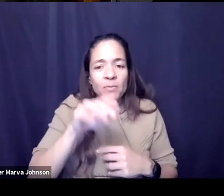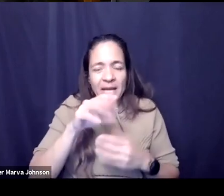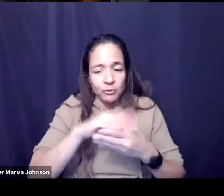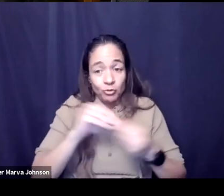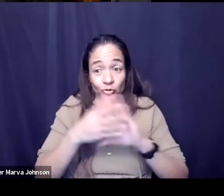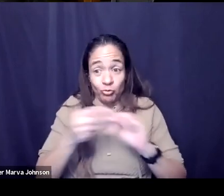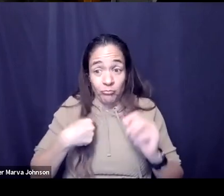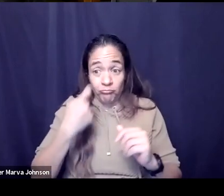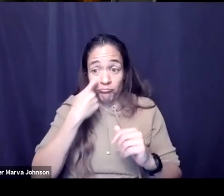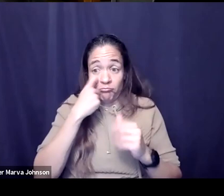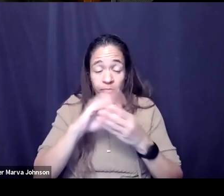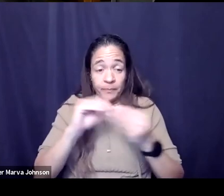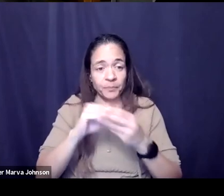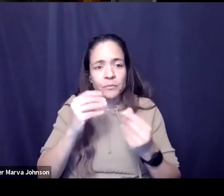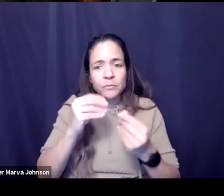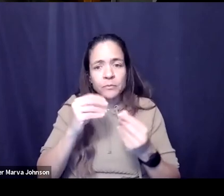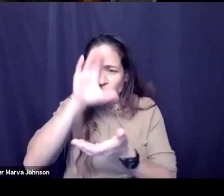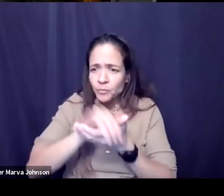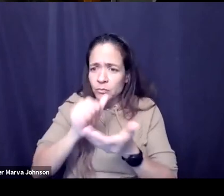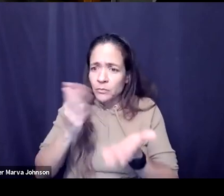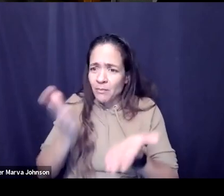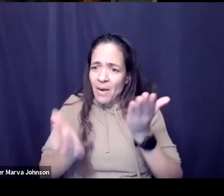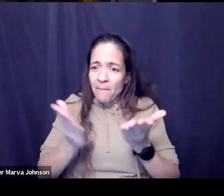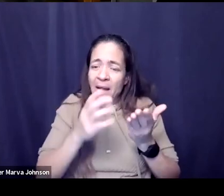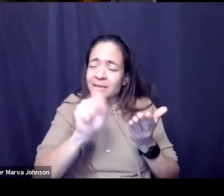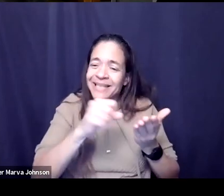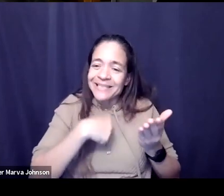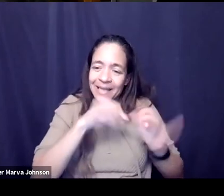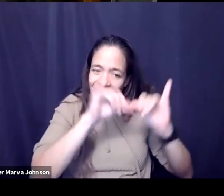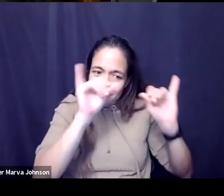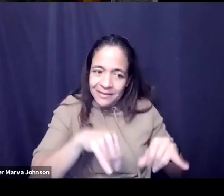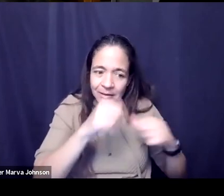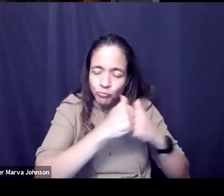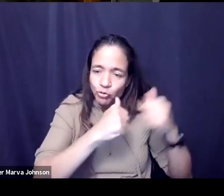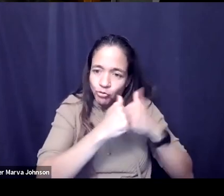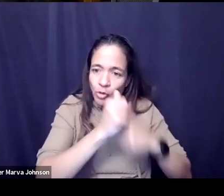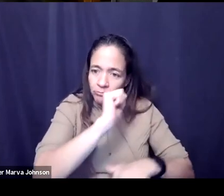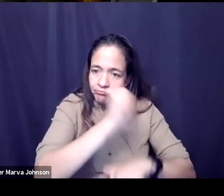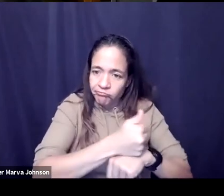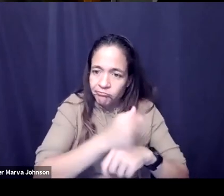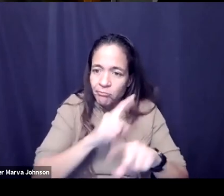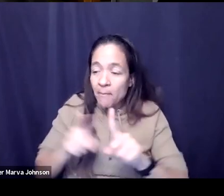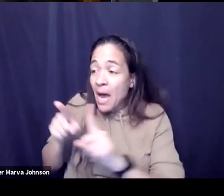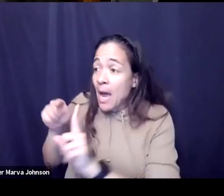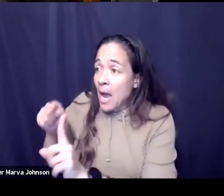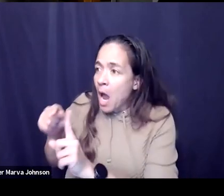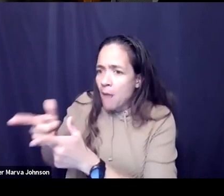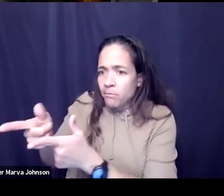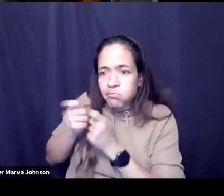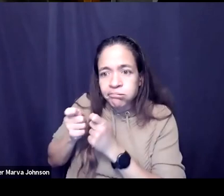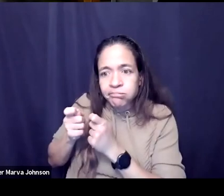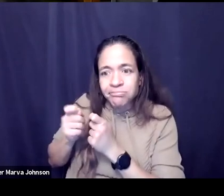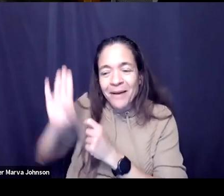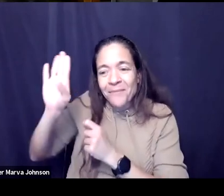in hey if people are really showing up and raising their hands one thing we can do is define roles and very quickly just start breaking